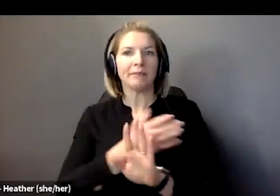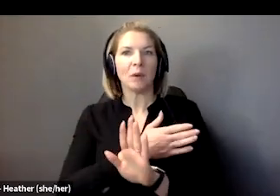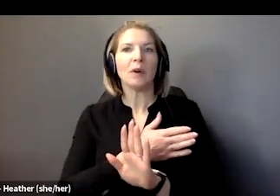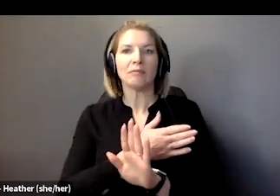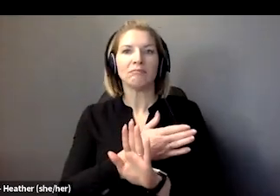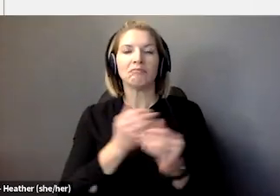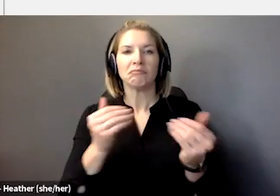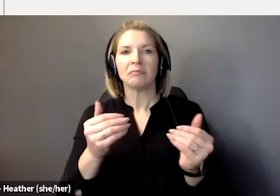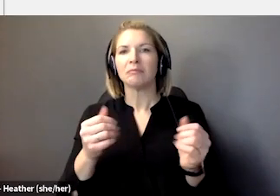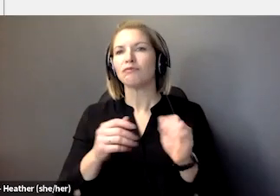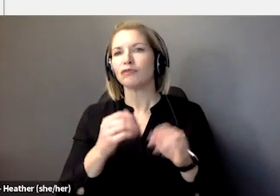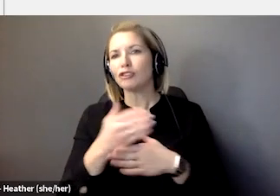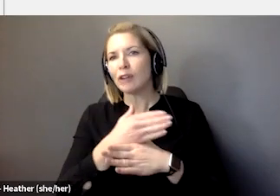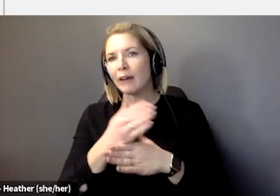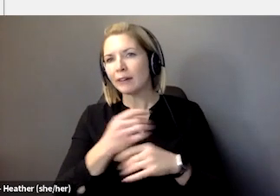slides.